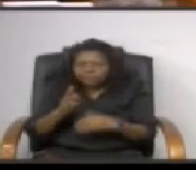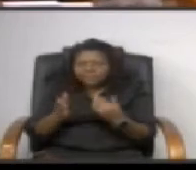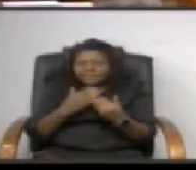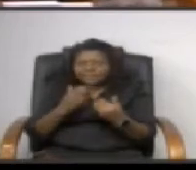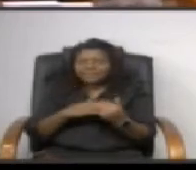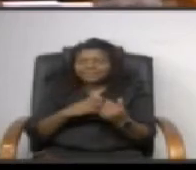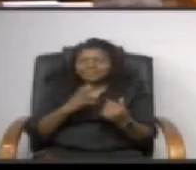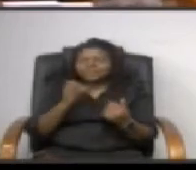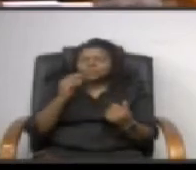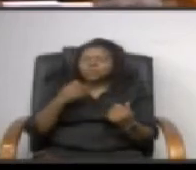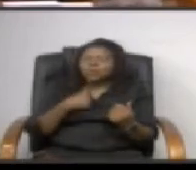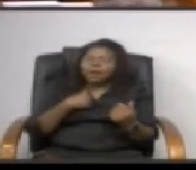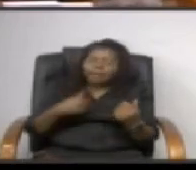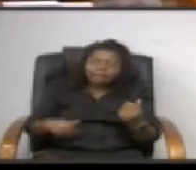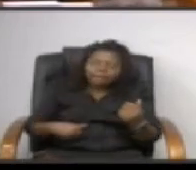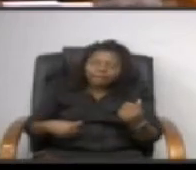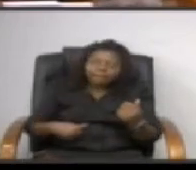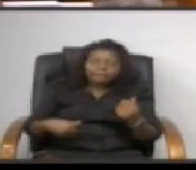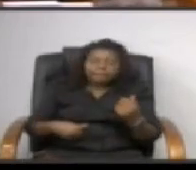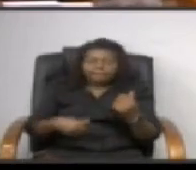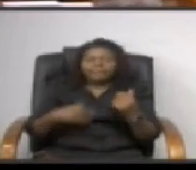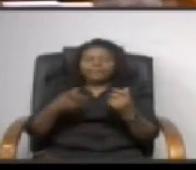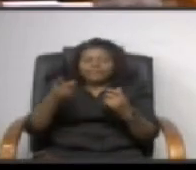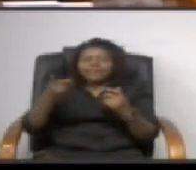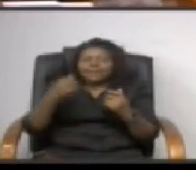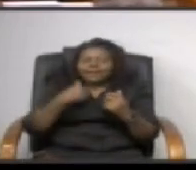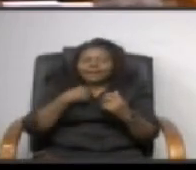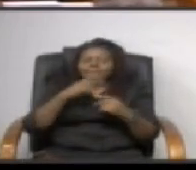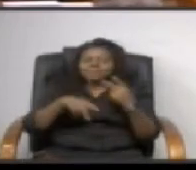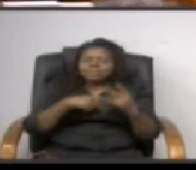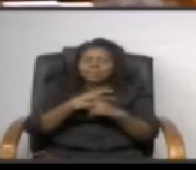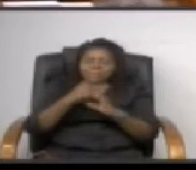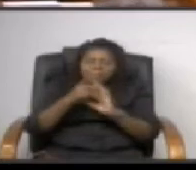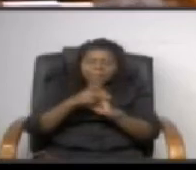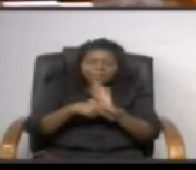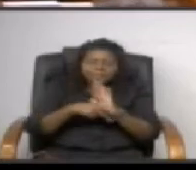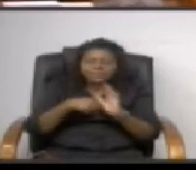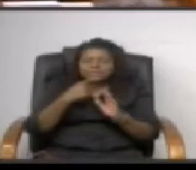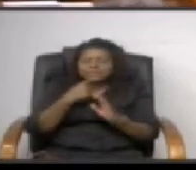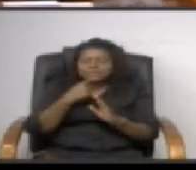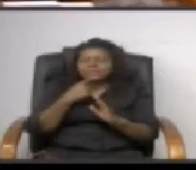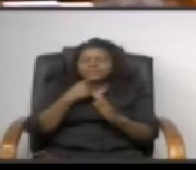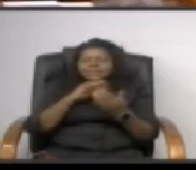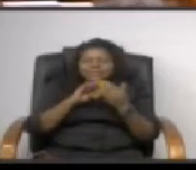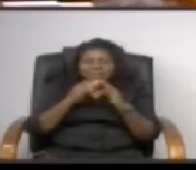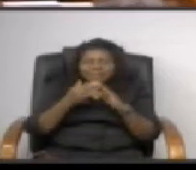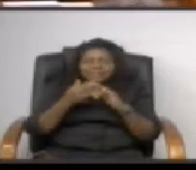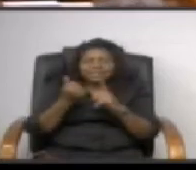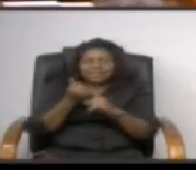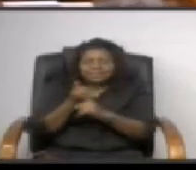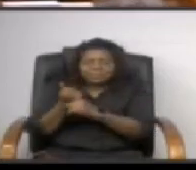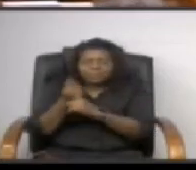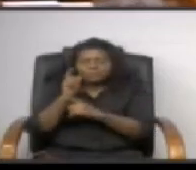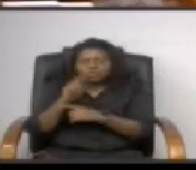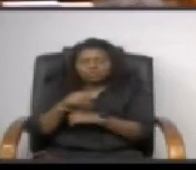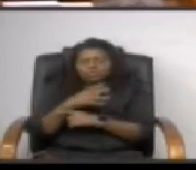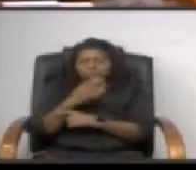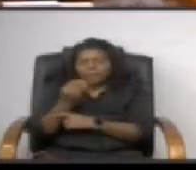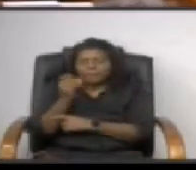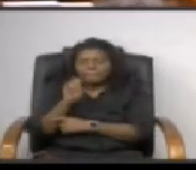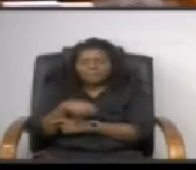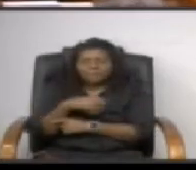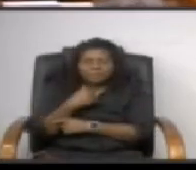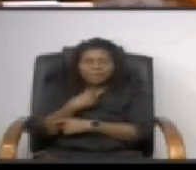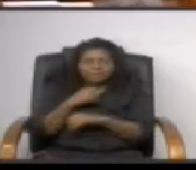so i have a feeling that they have a policy that says that the municipalities should and must have